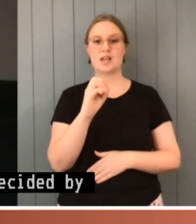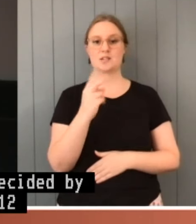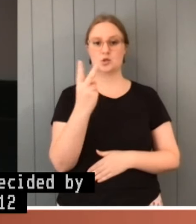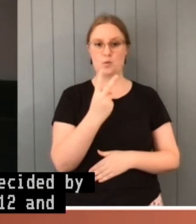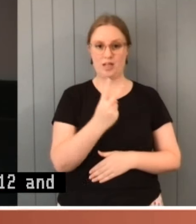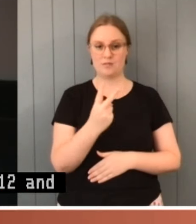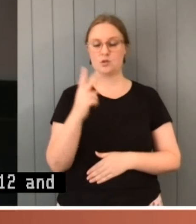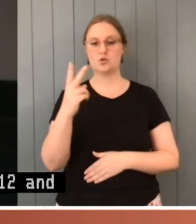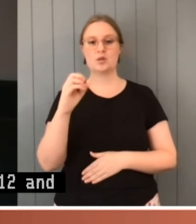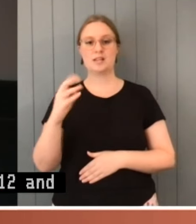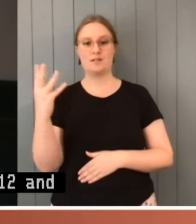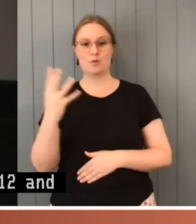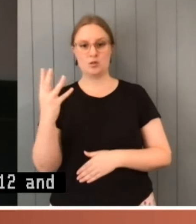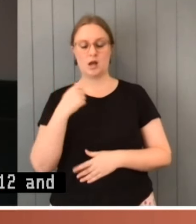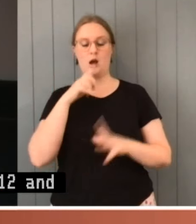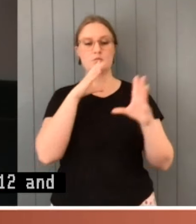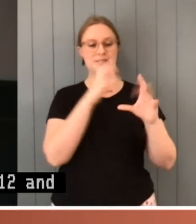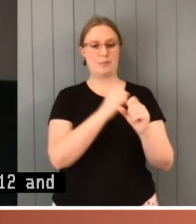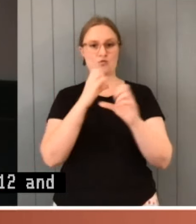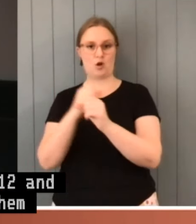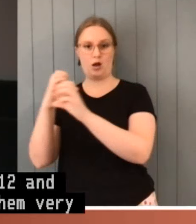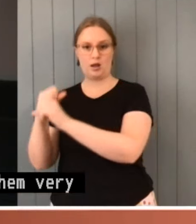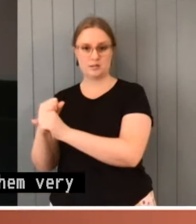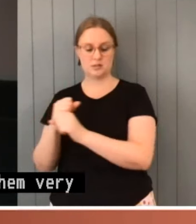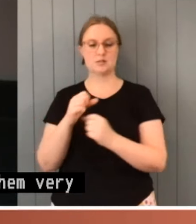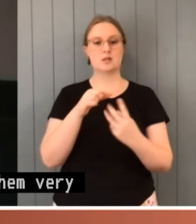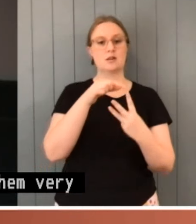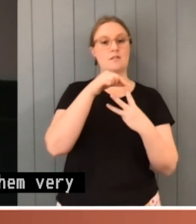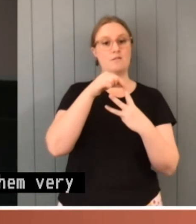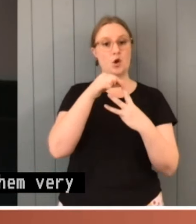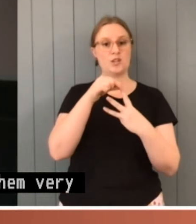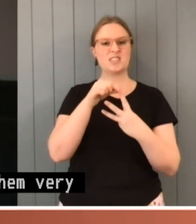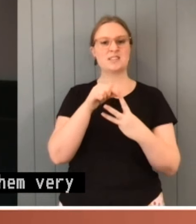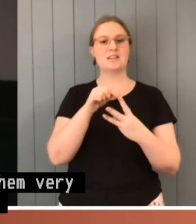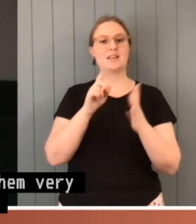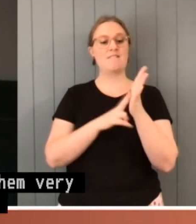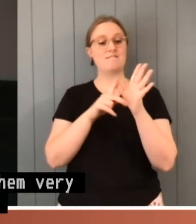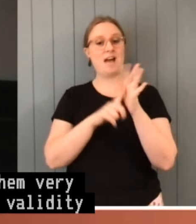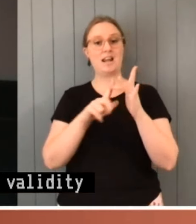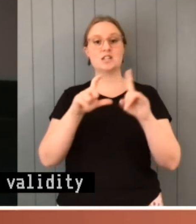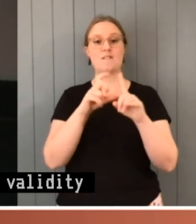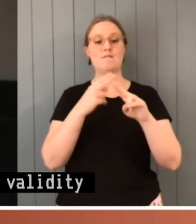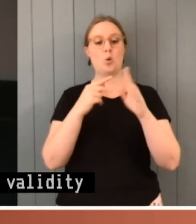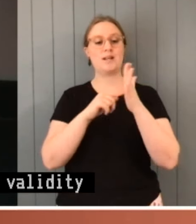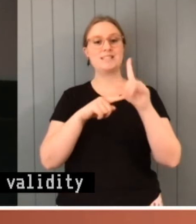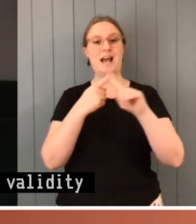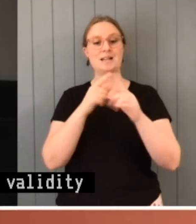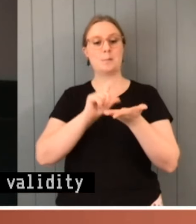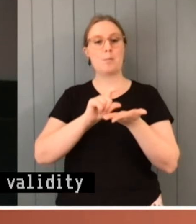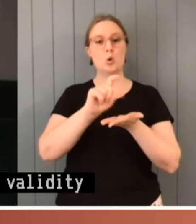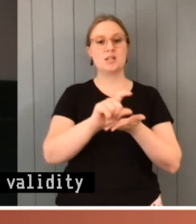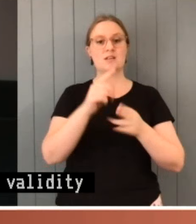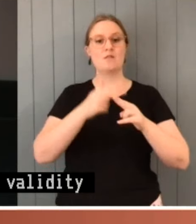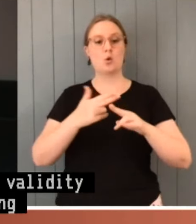The first was the validity of the Tax Bonus for Working Australians Act. Remember the global